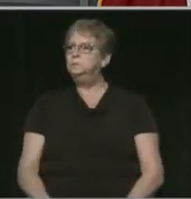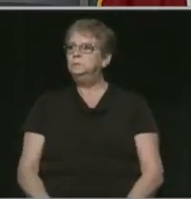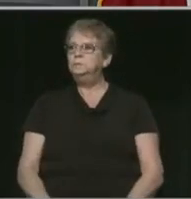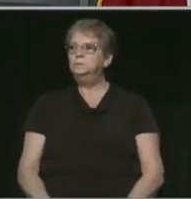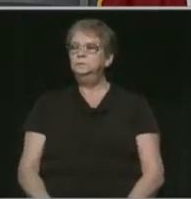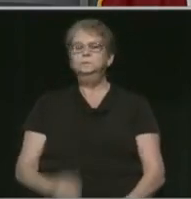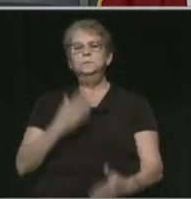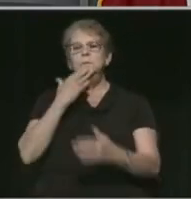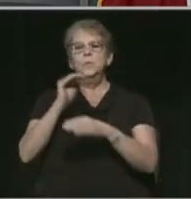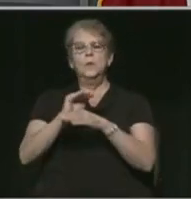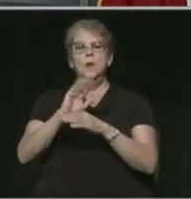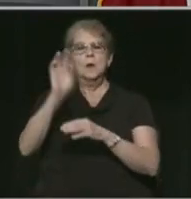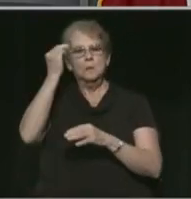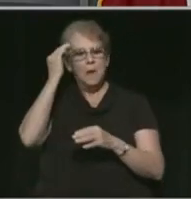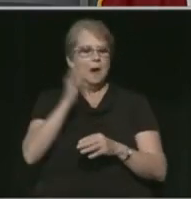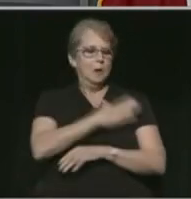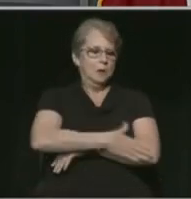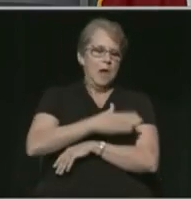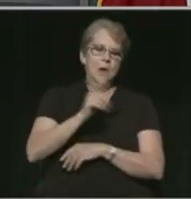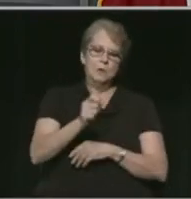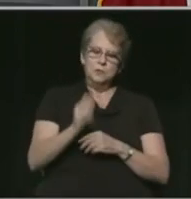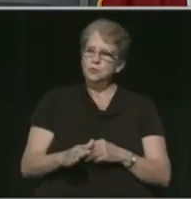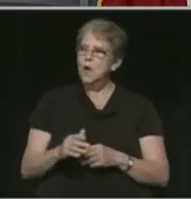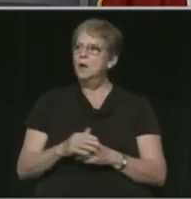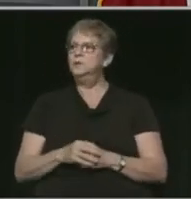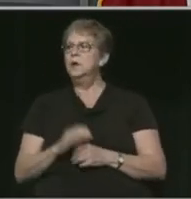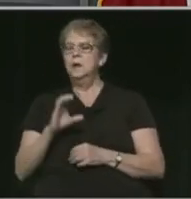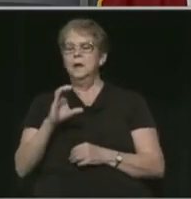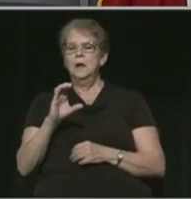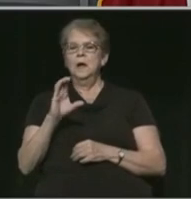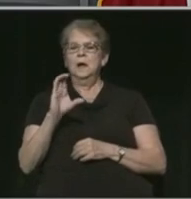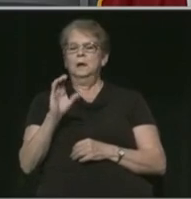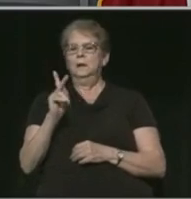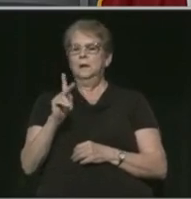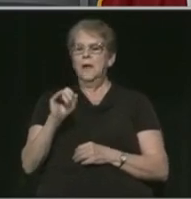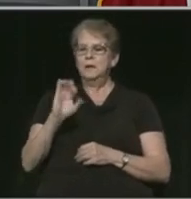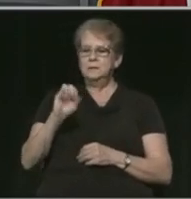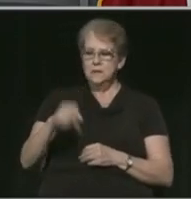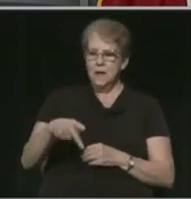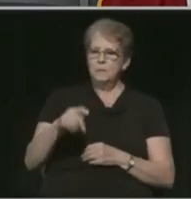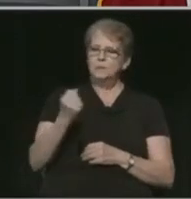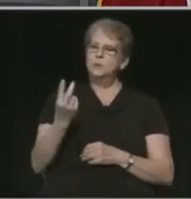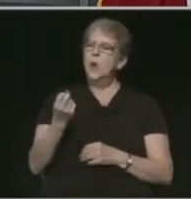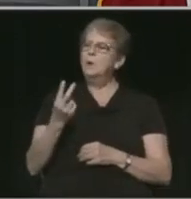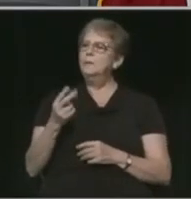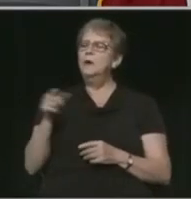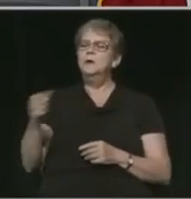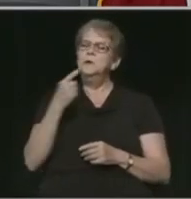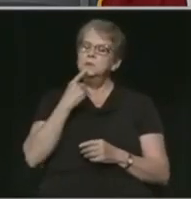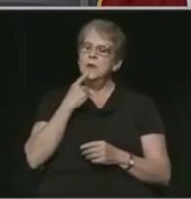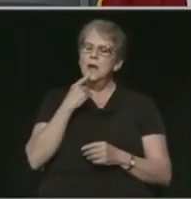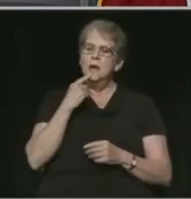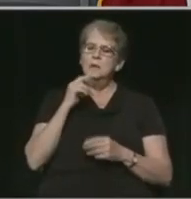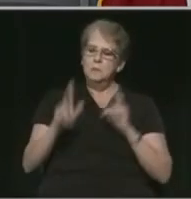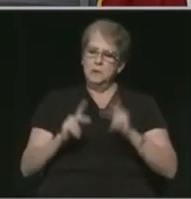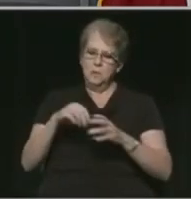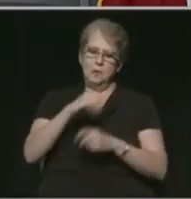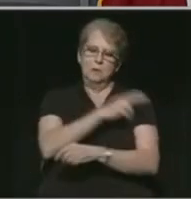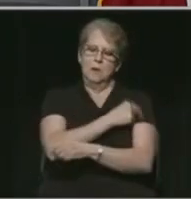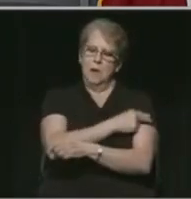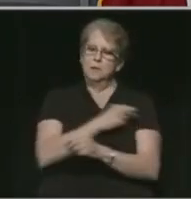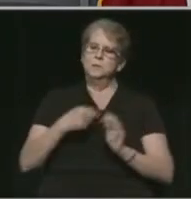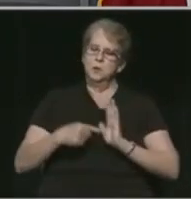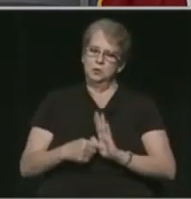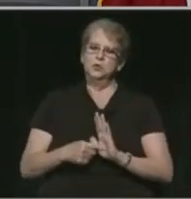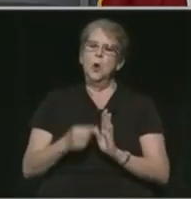Good evening, Mayor, County Judge, Stephen Cavazos with KSAT-12. You mentioned that there was 37 hospitalized people right now that have, some have